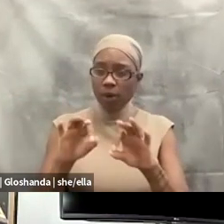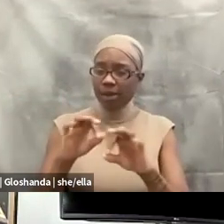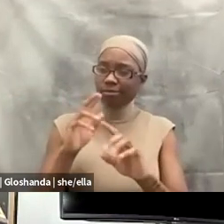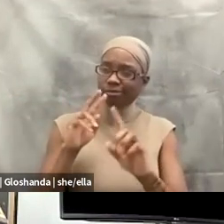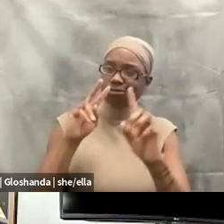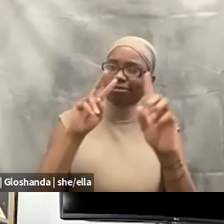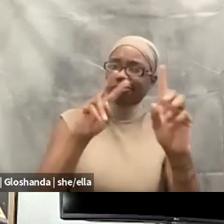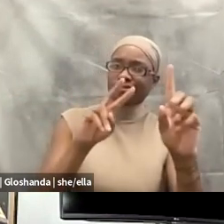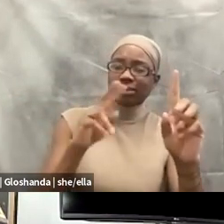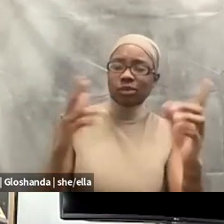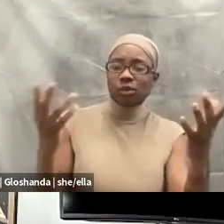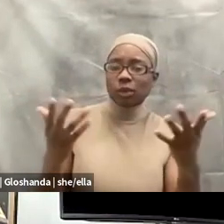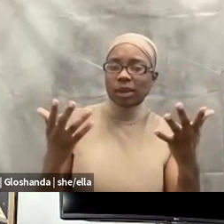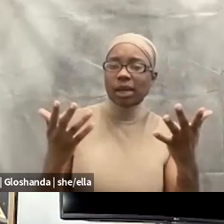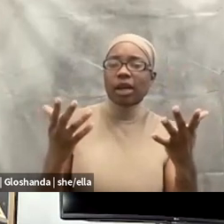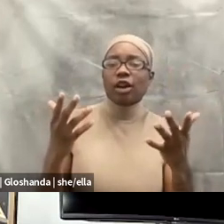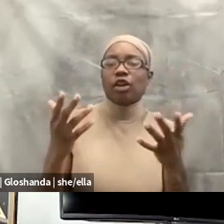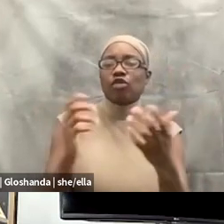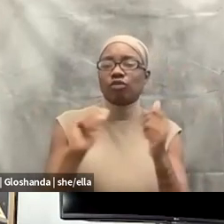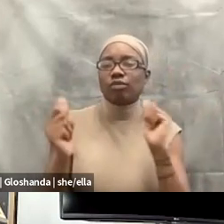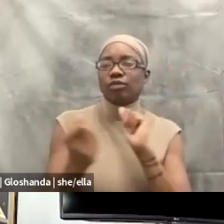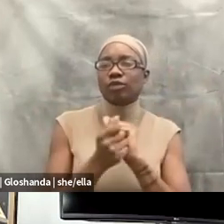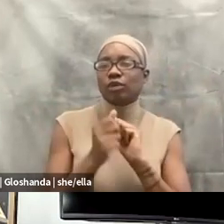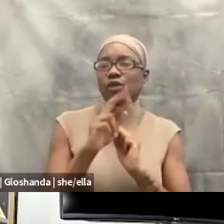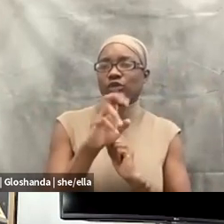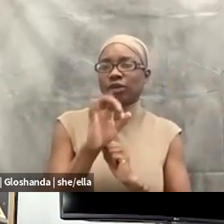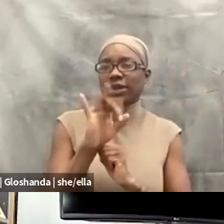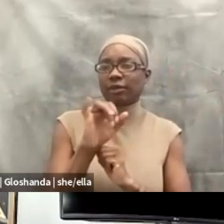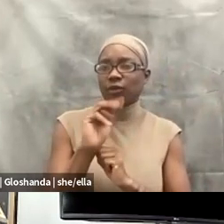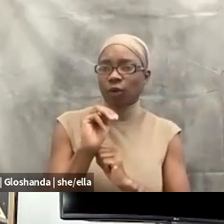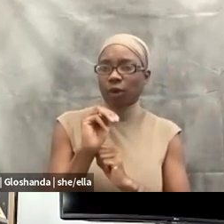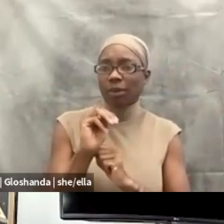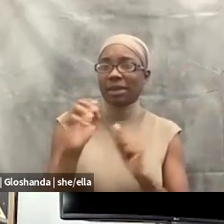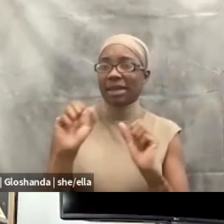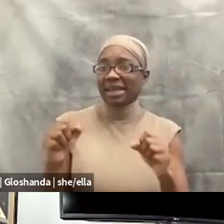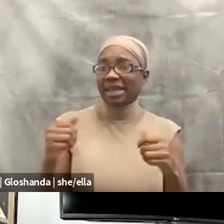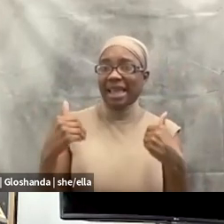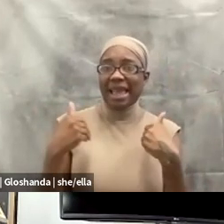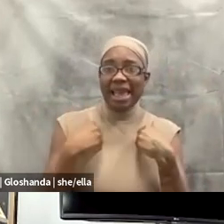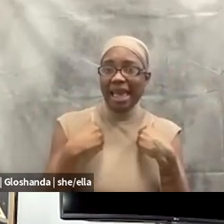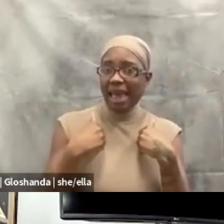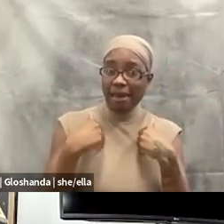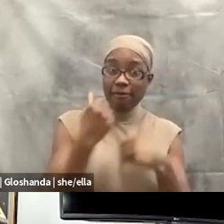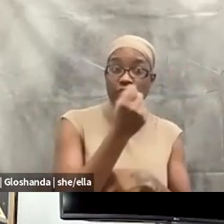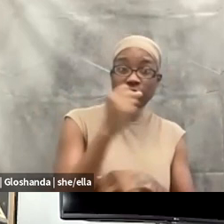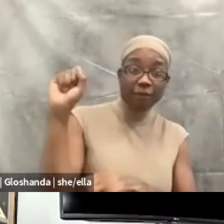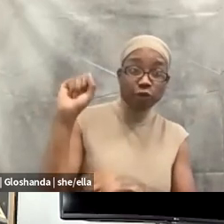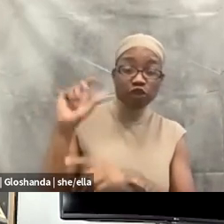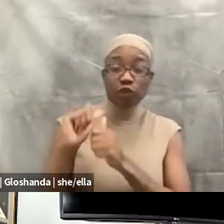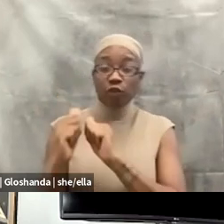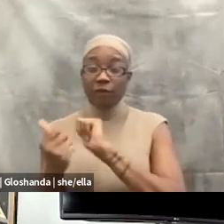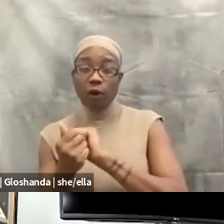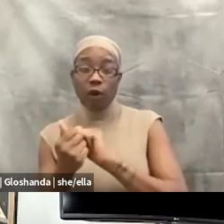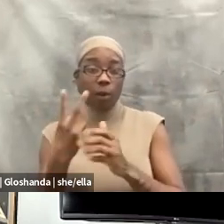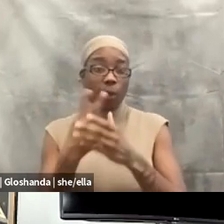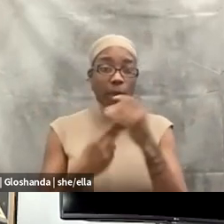because the steps between here and abolition can include like revolution or reform or both at the same time. Um, I